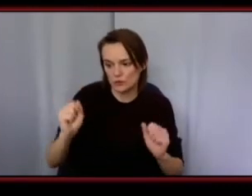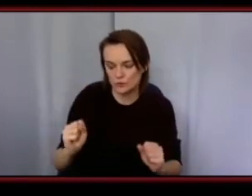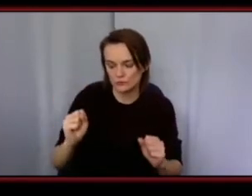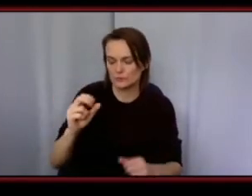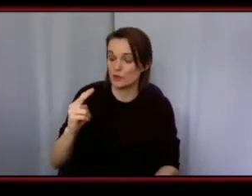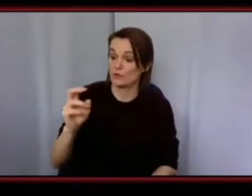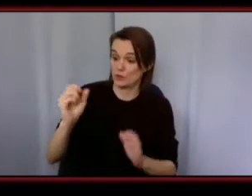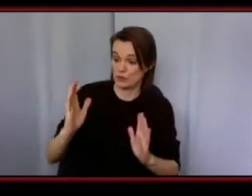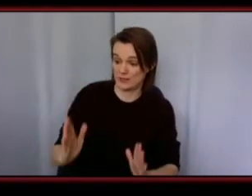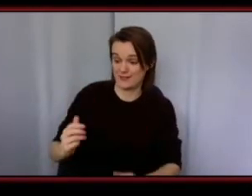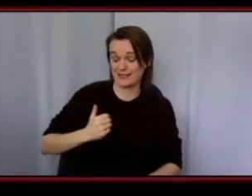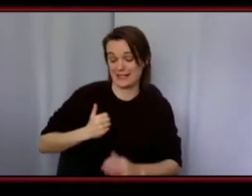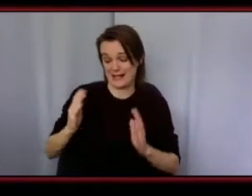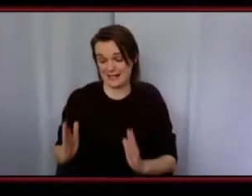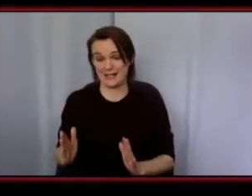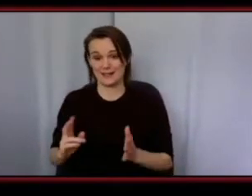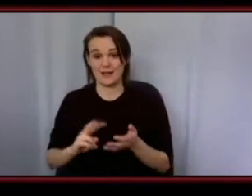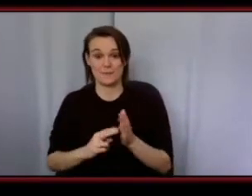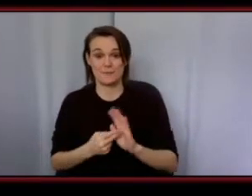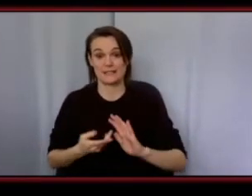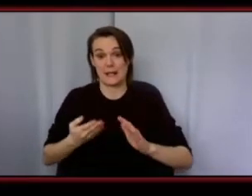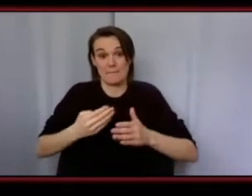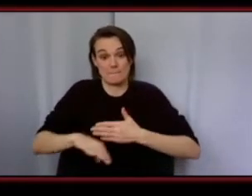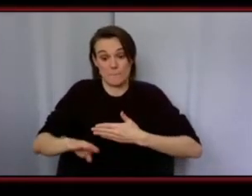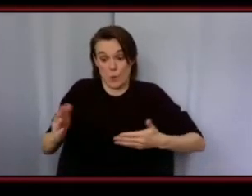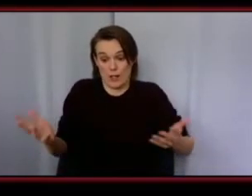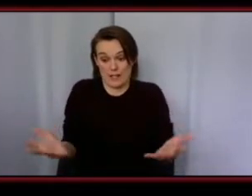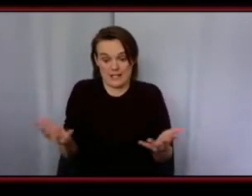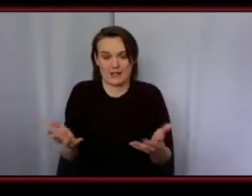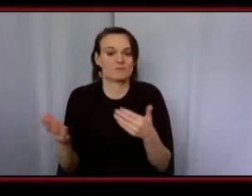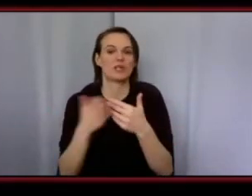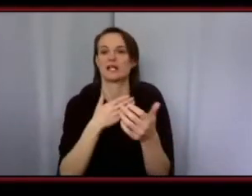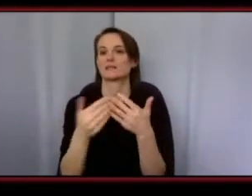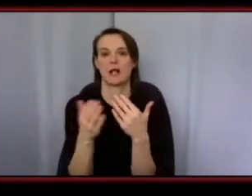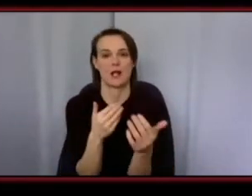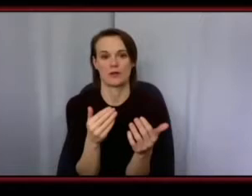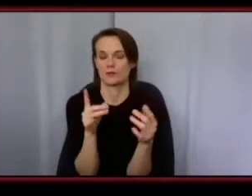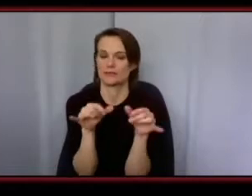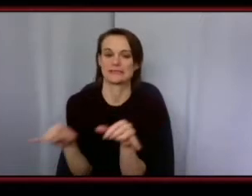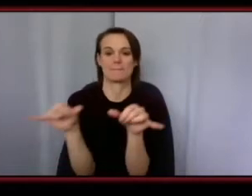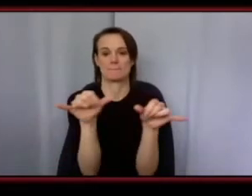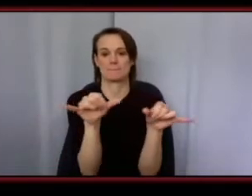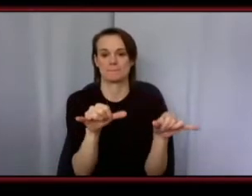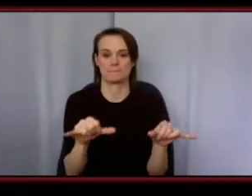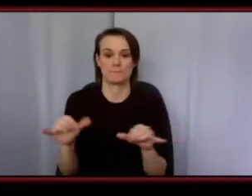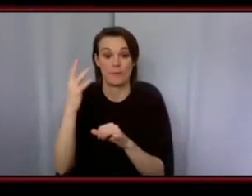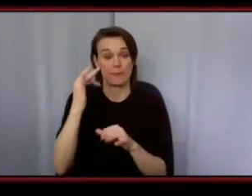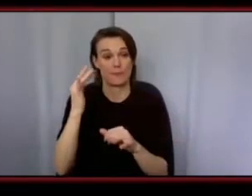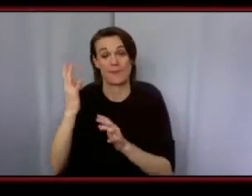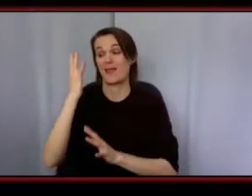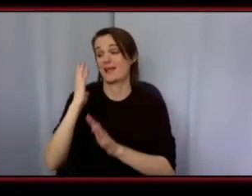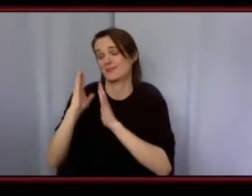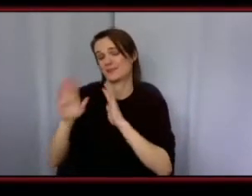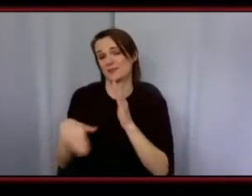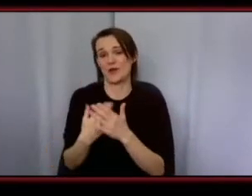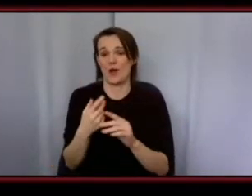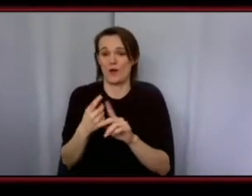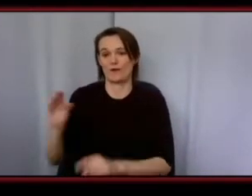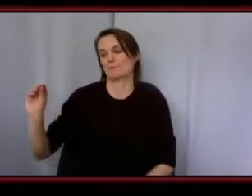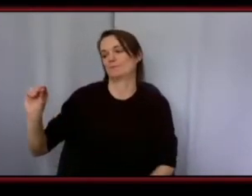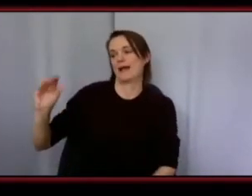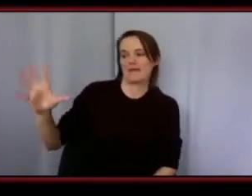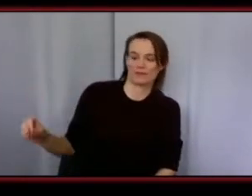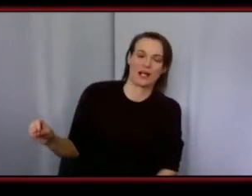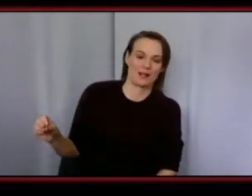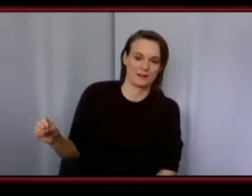be one of us you're part of one of us because our ancestors all came from the same place you know um so i just